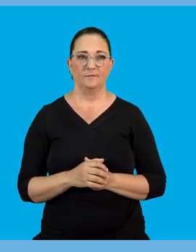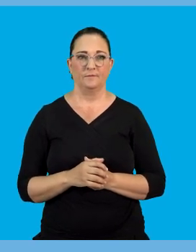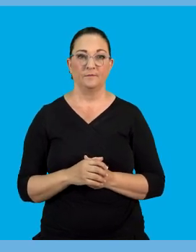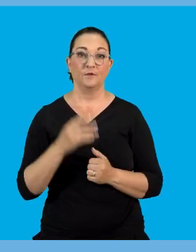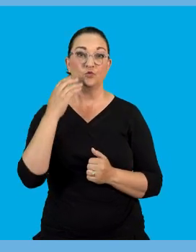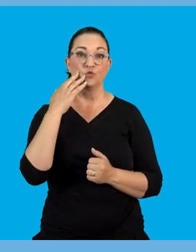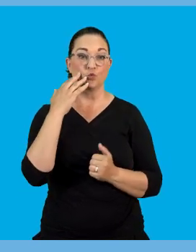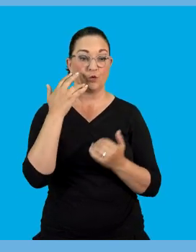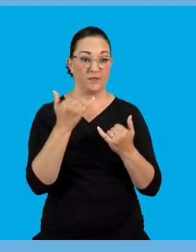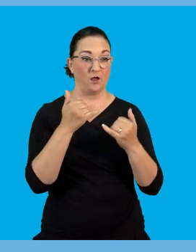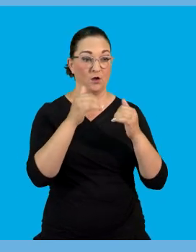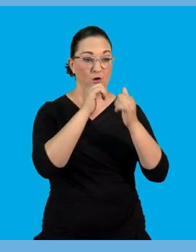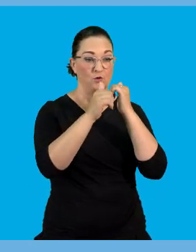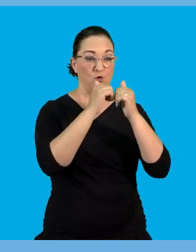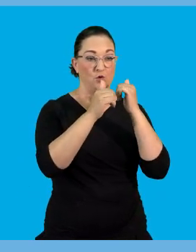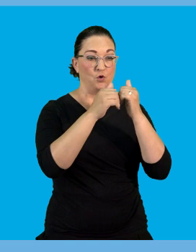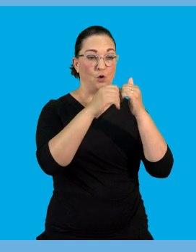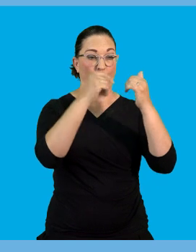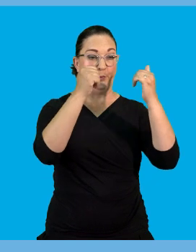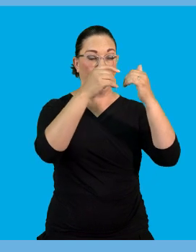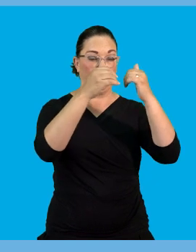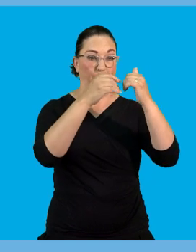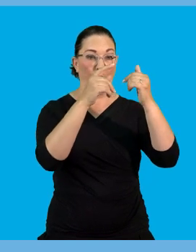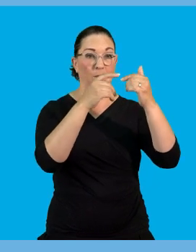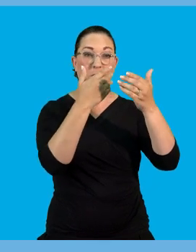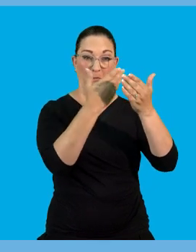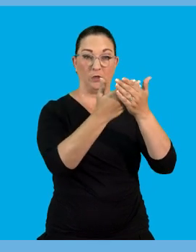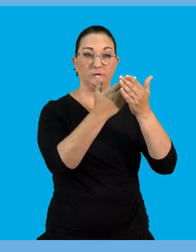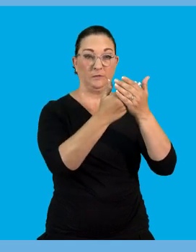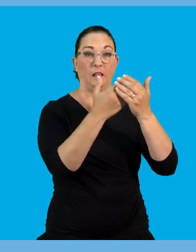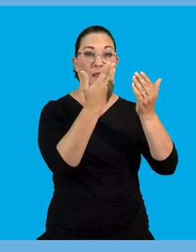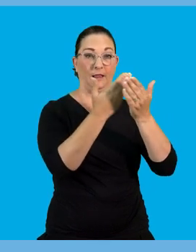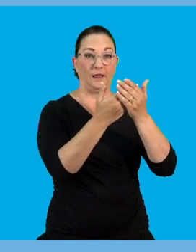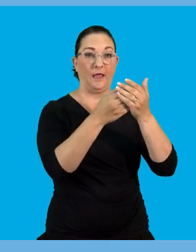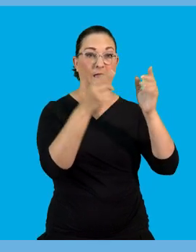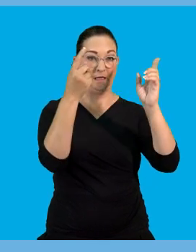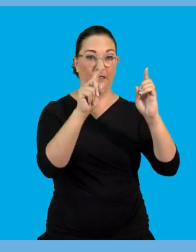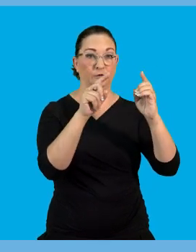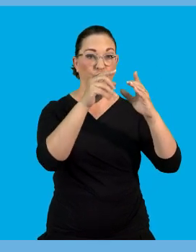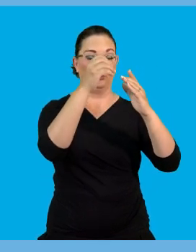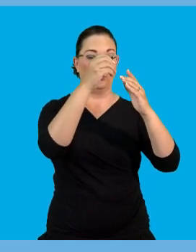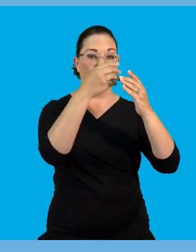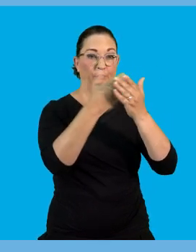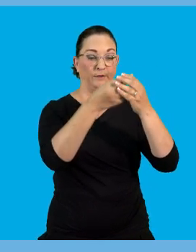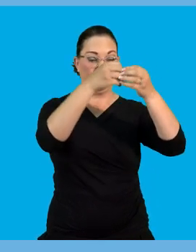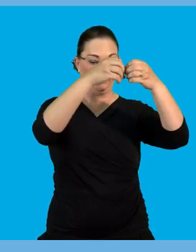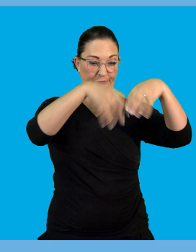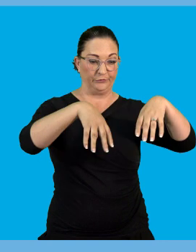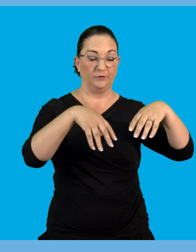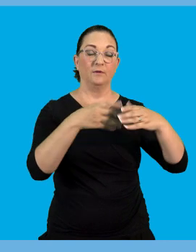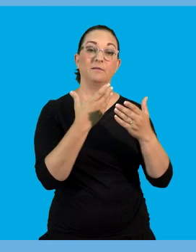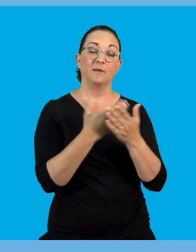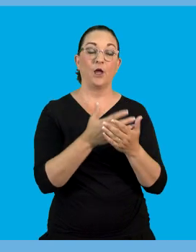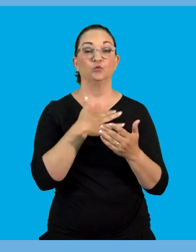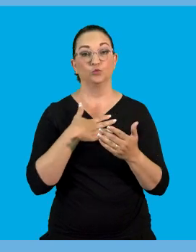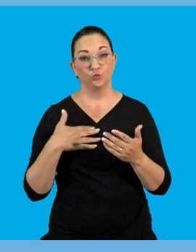becomes great enough. The electrostatic discharge becomes possible. Remember the electrostatic discharge can either